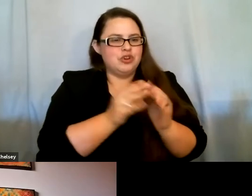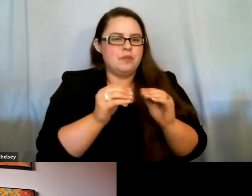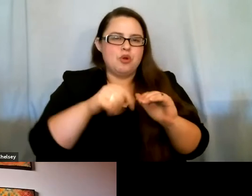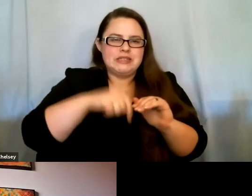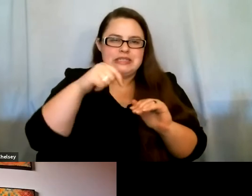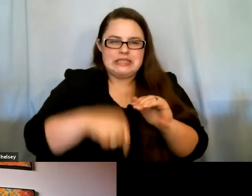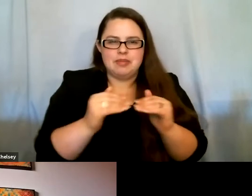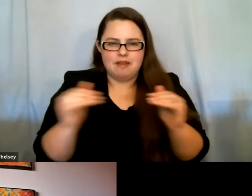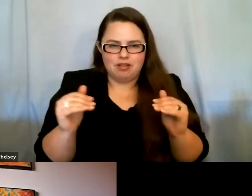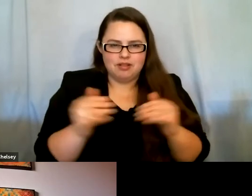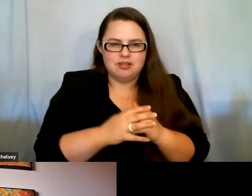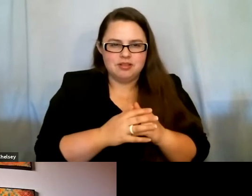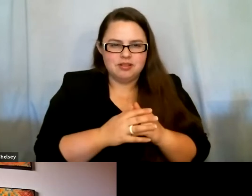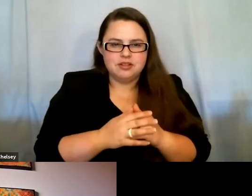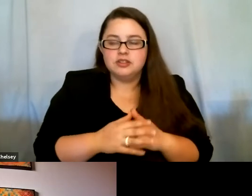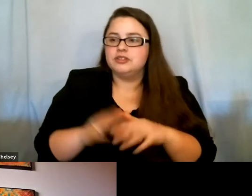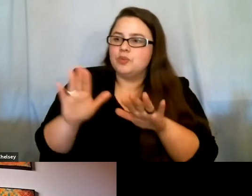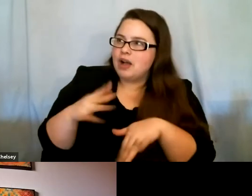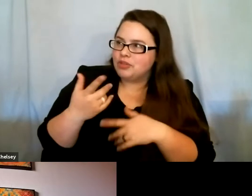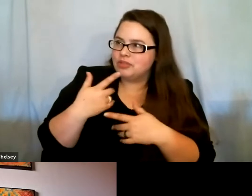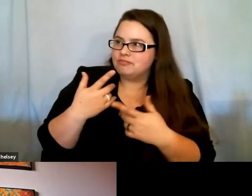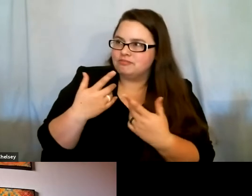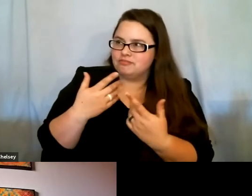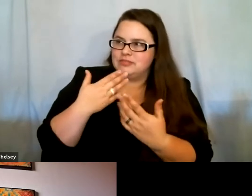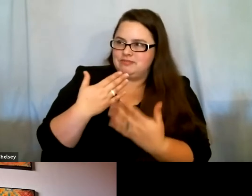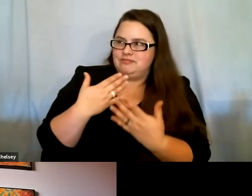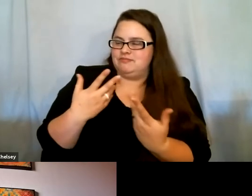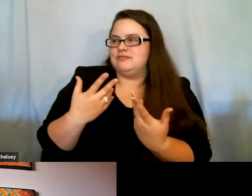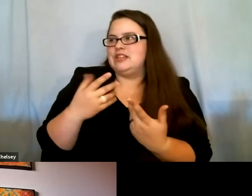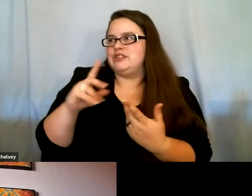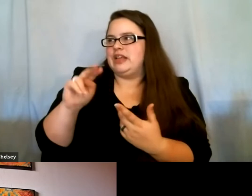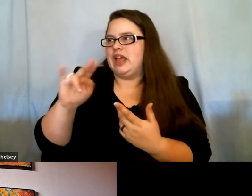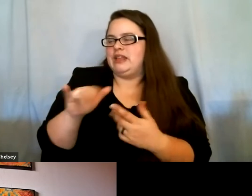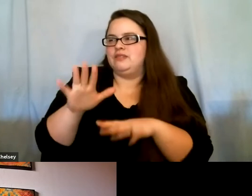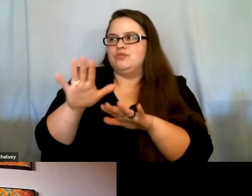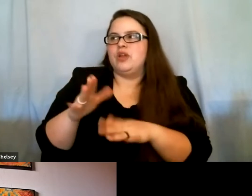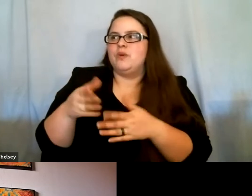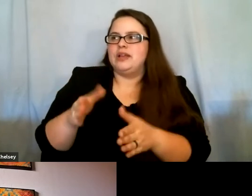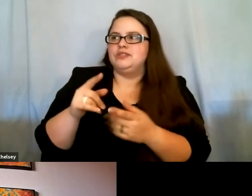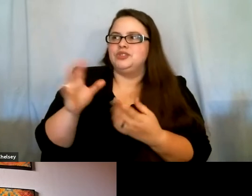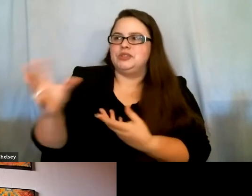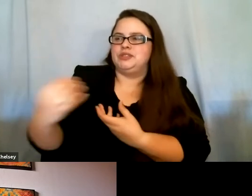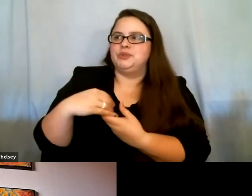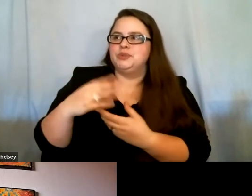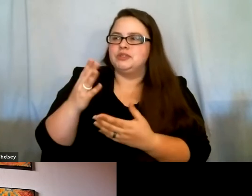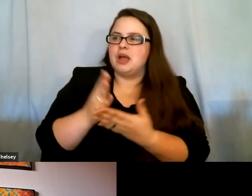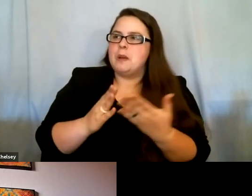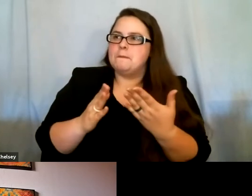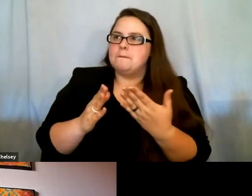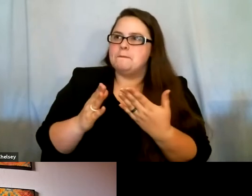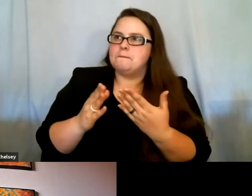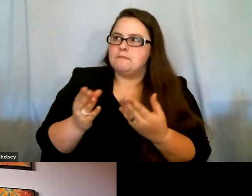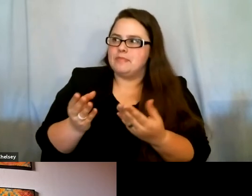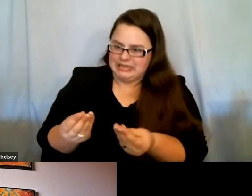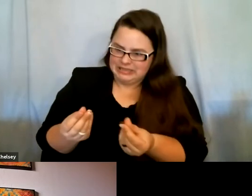Wow, that's great. Thank you for that, Danny. Some very great ways to include some tangible practices